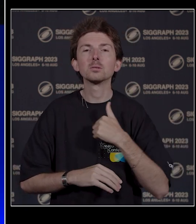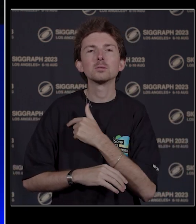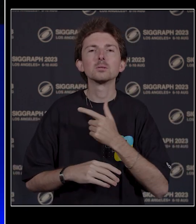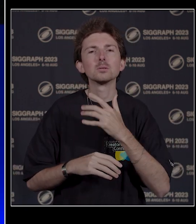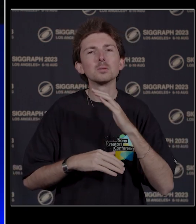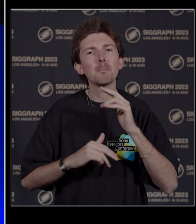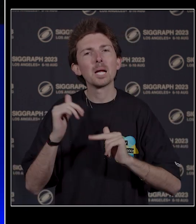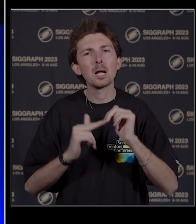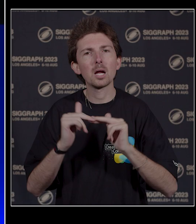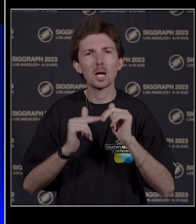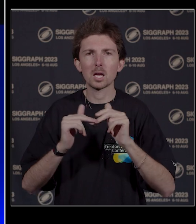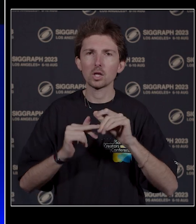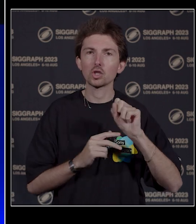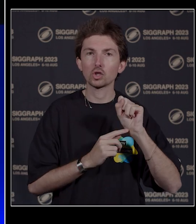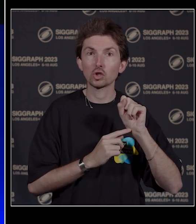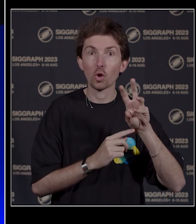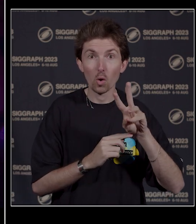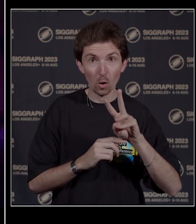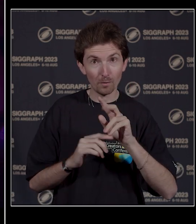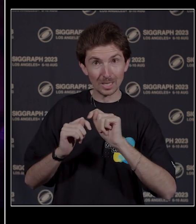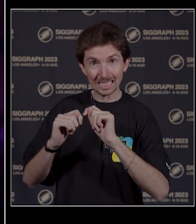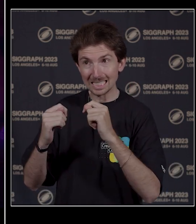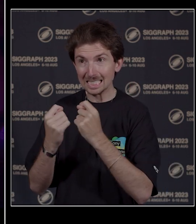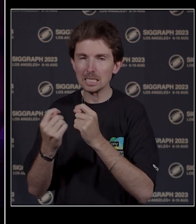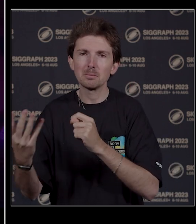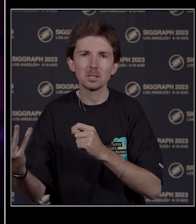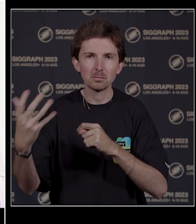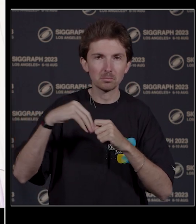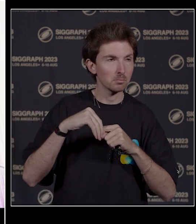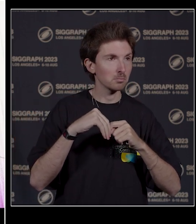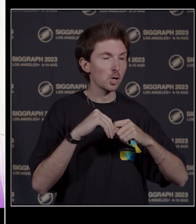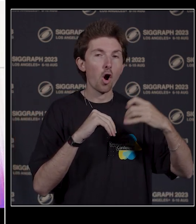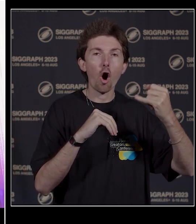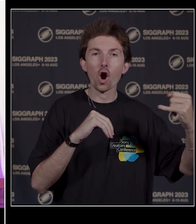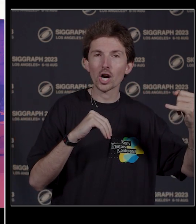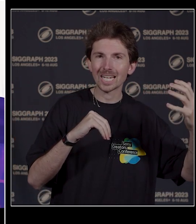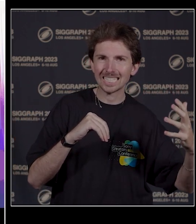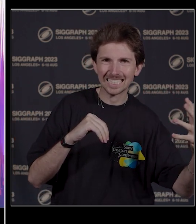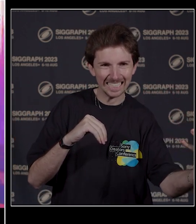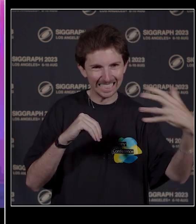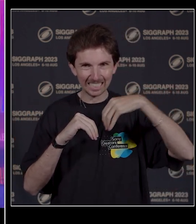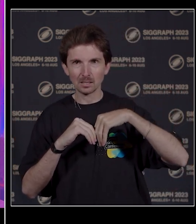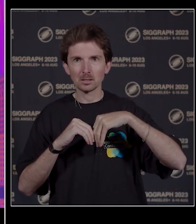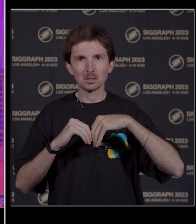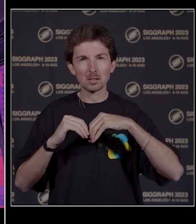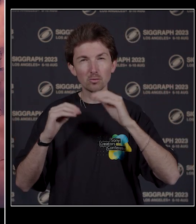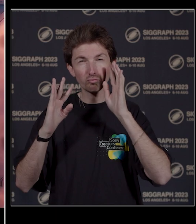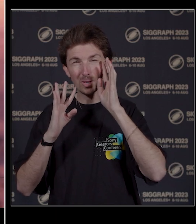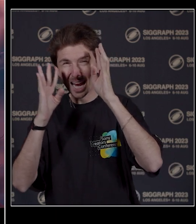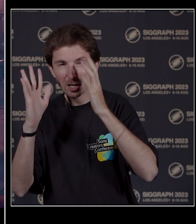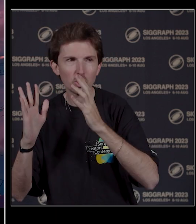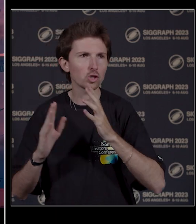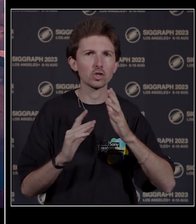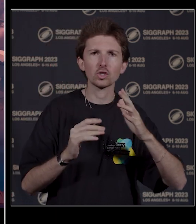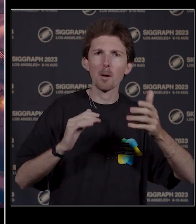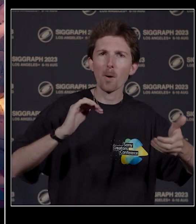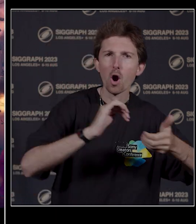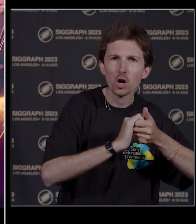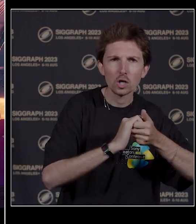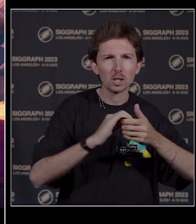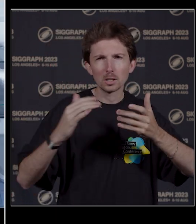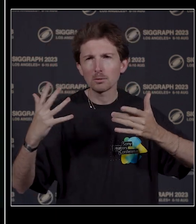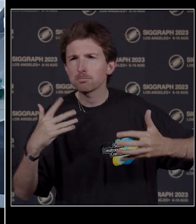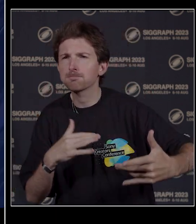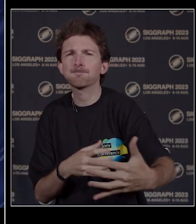talented software teams, brilliant artists, and demanding creative partners that the spontaneous mix of art